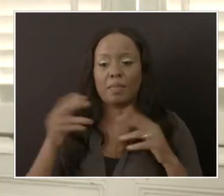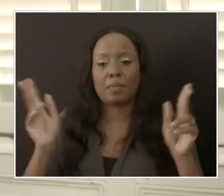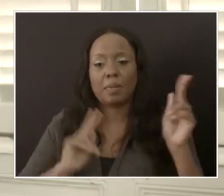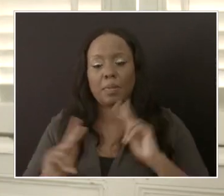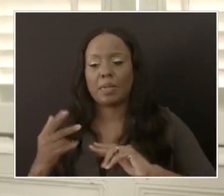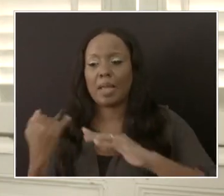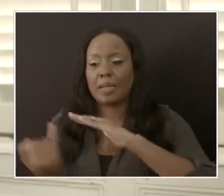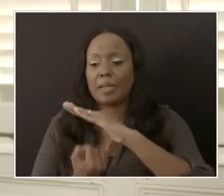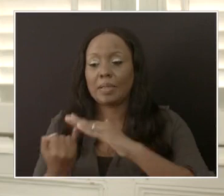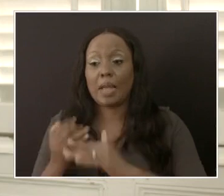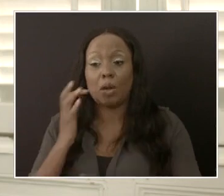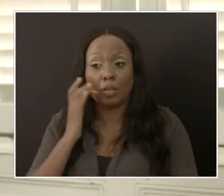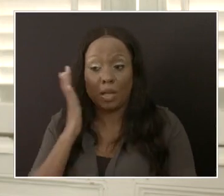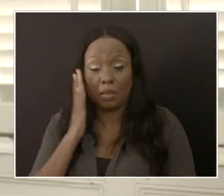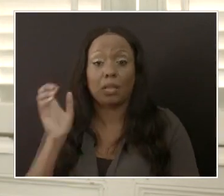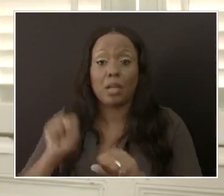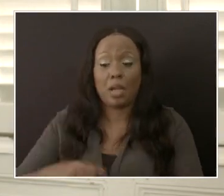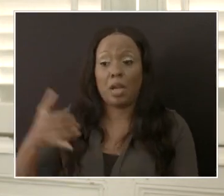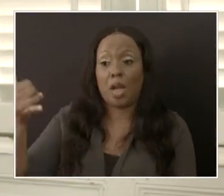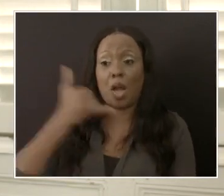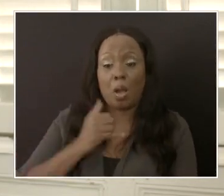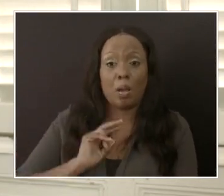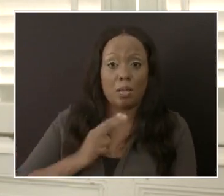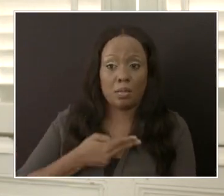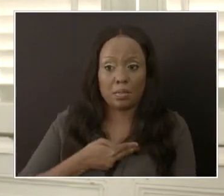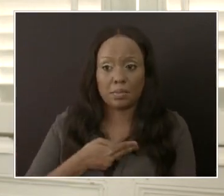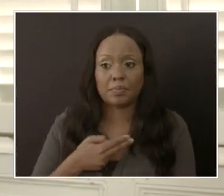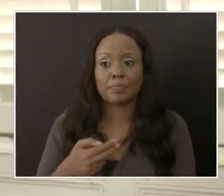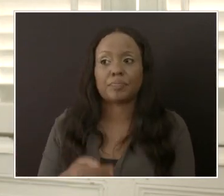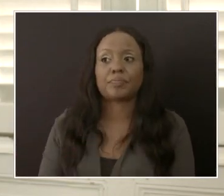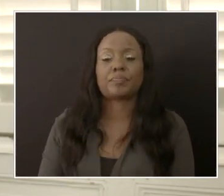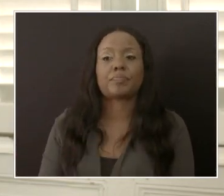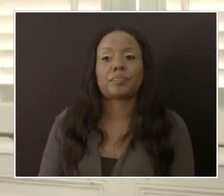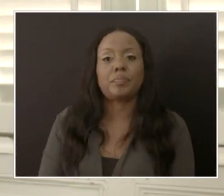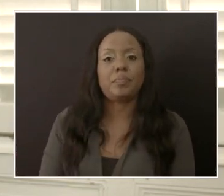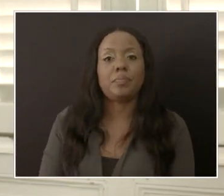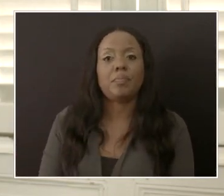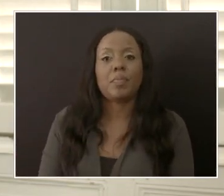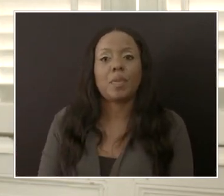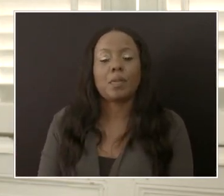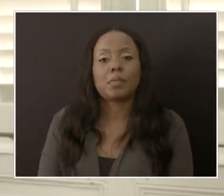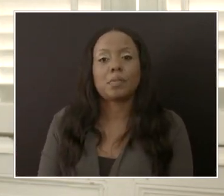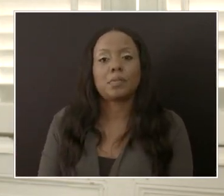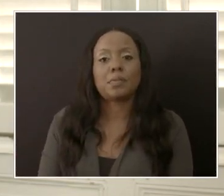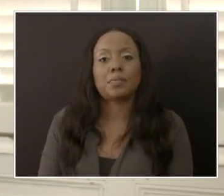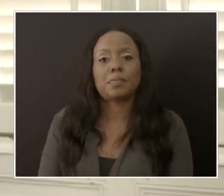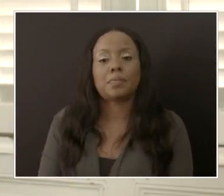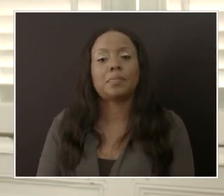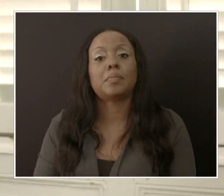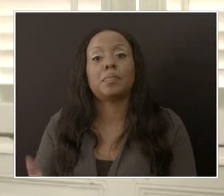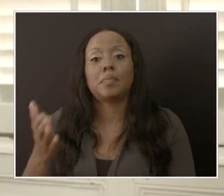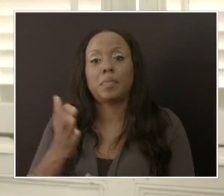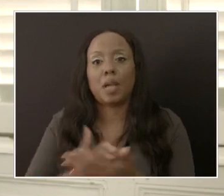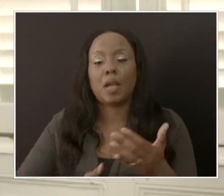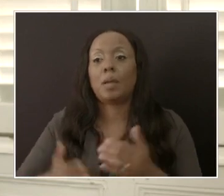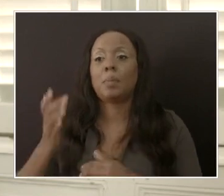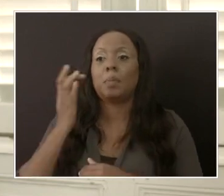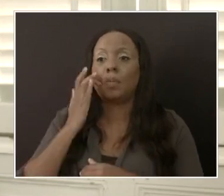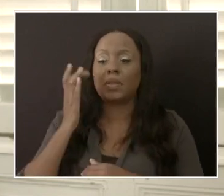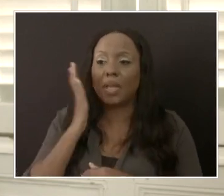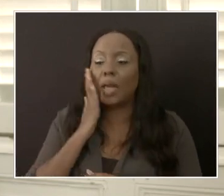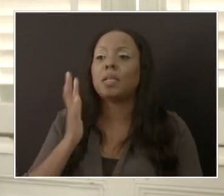they can give us a call. Now there's another thing that, and I think this is more germane to the question, there were some hotels which were designated